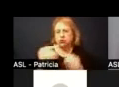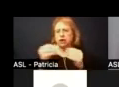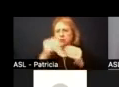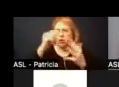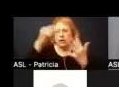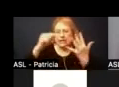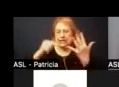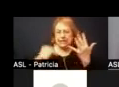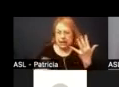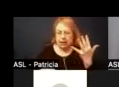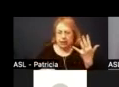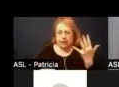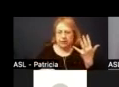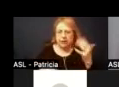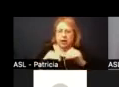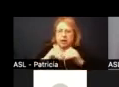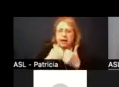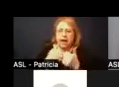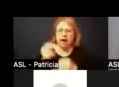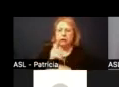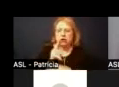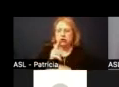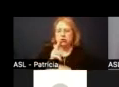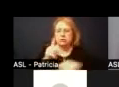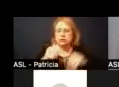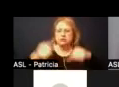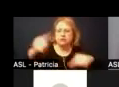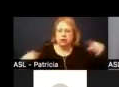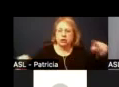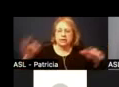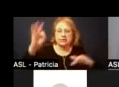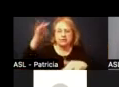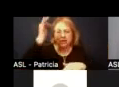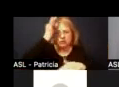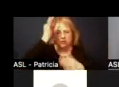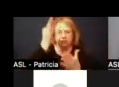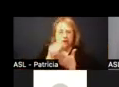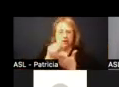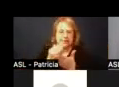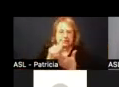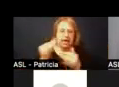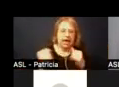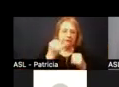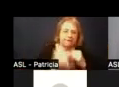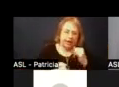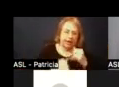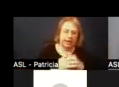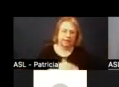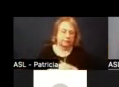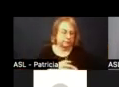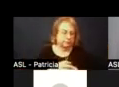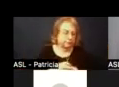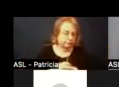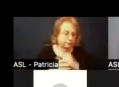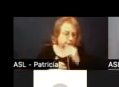how we have uh used that those various federal funds and then finally and again this was a